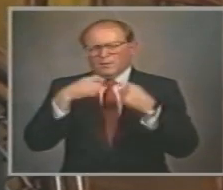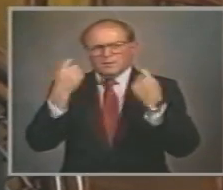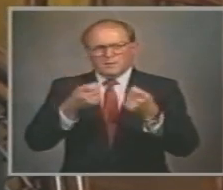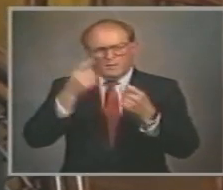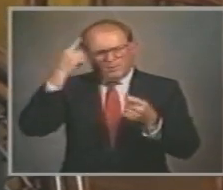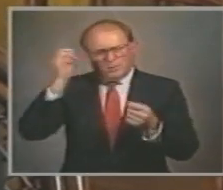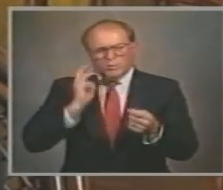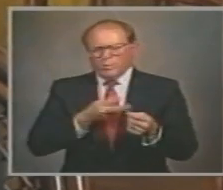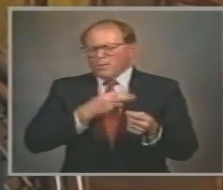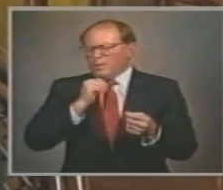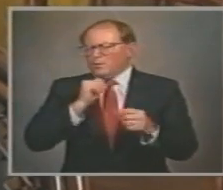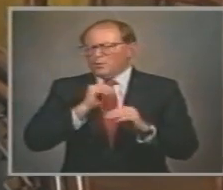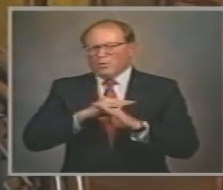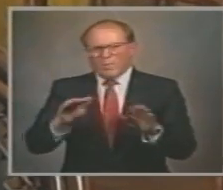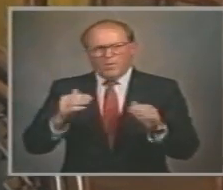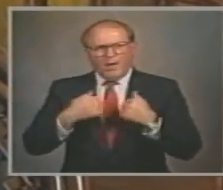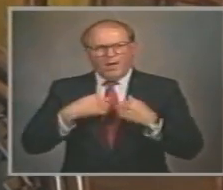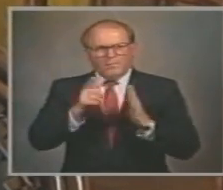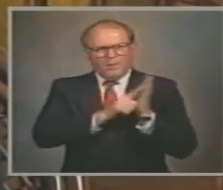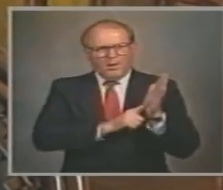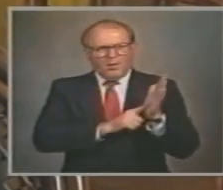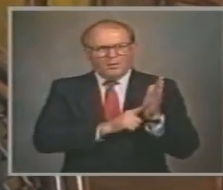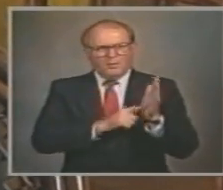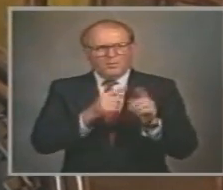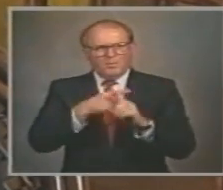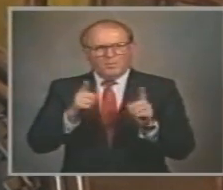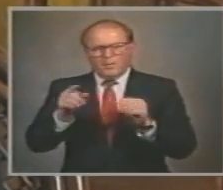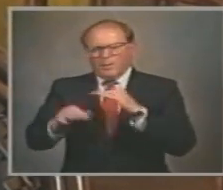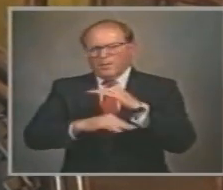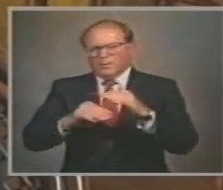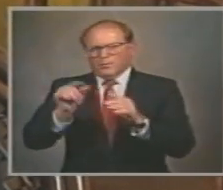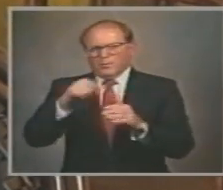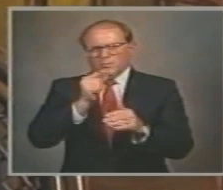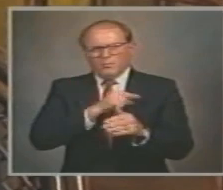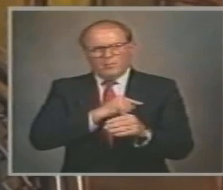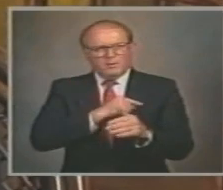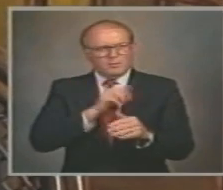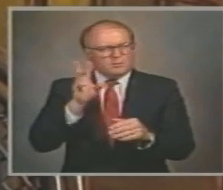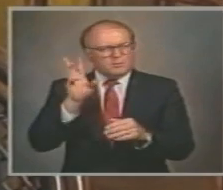the law But under grace? God forbid